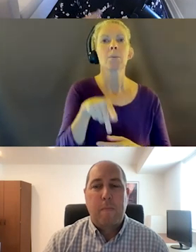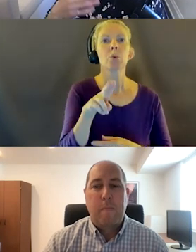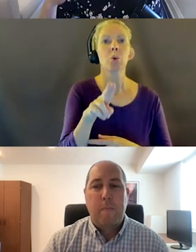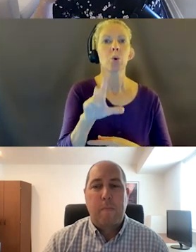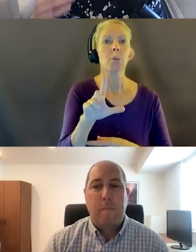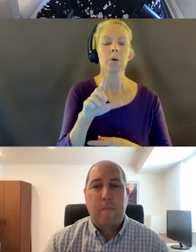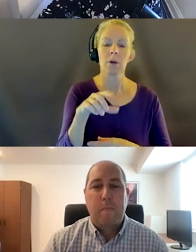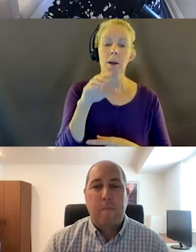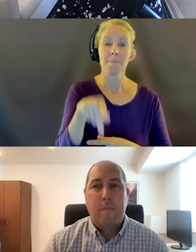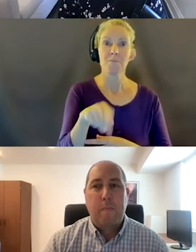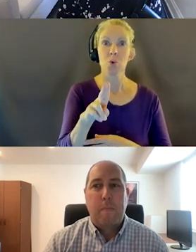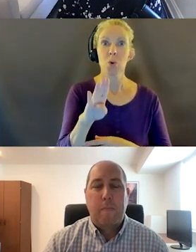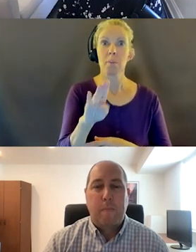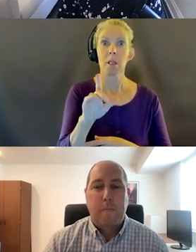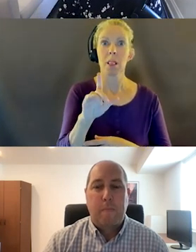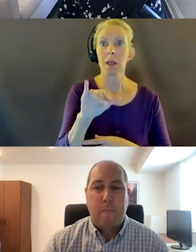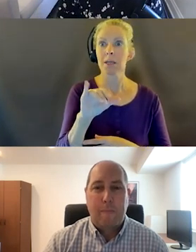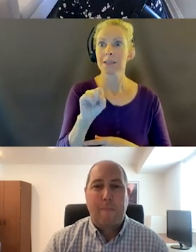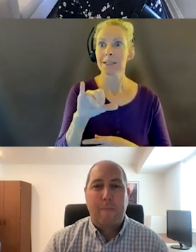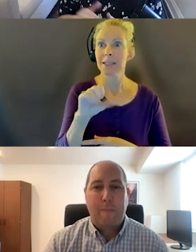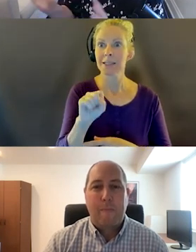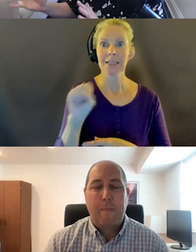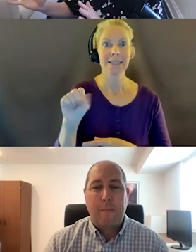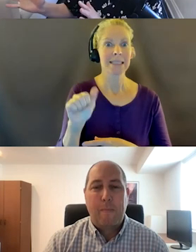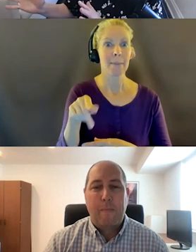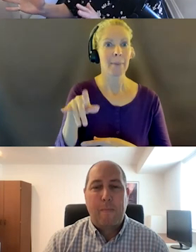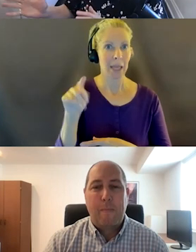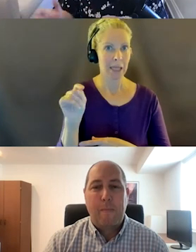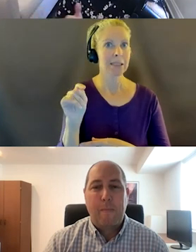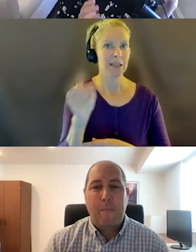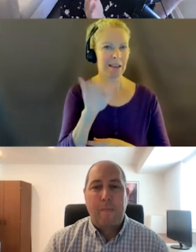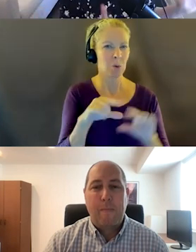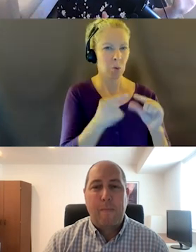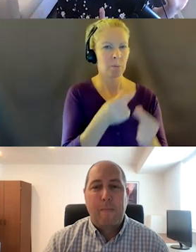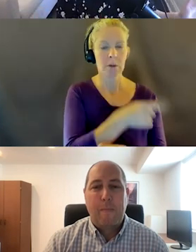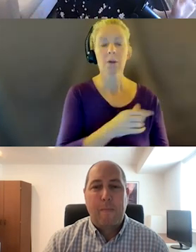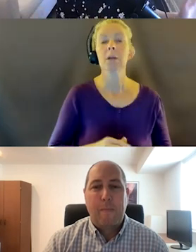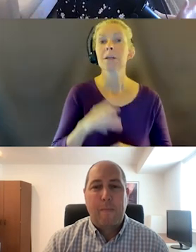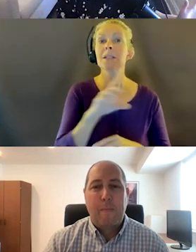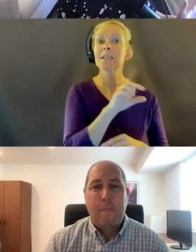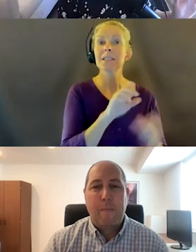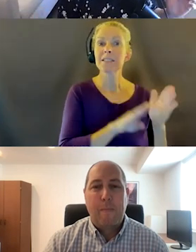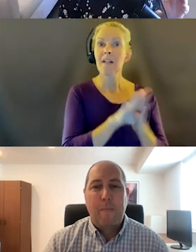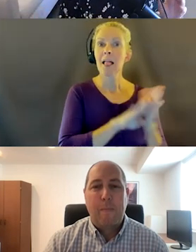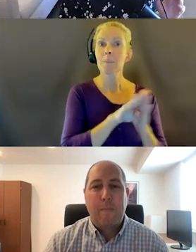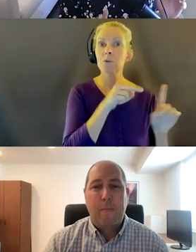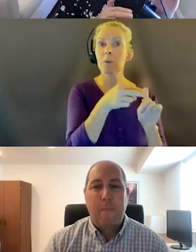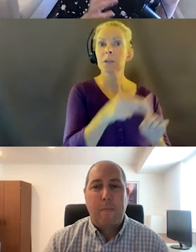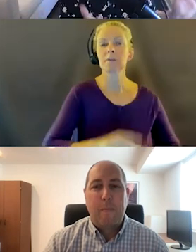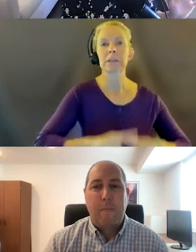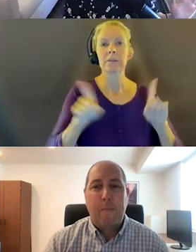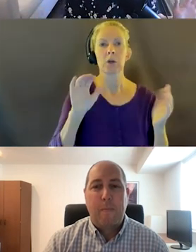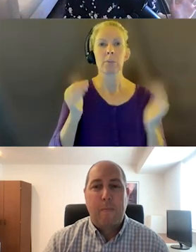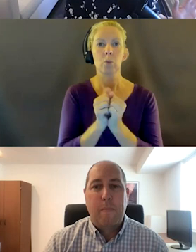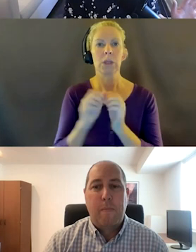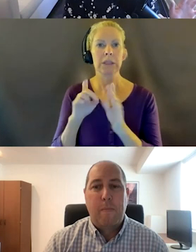But I also had to take responsibility for myself. The dev perspective in general, I think, is different than the design perspective. And so, I